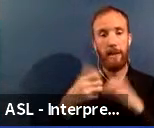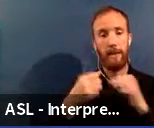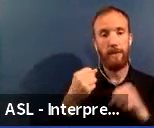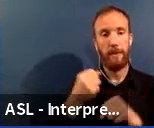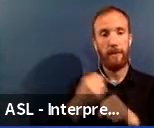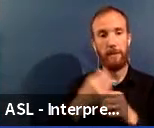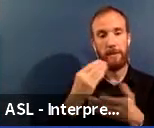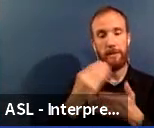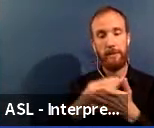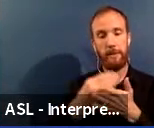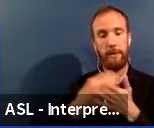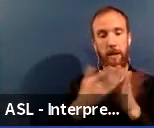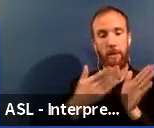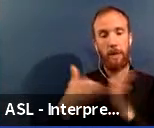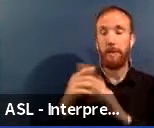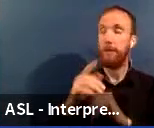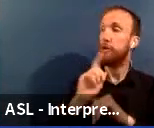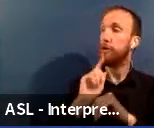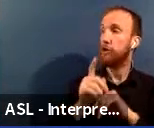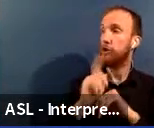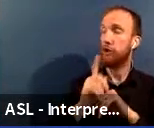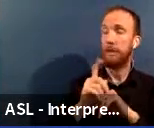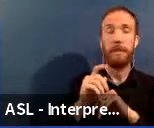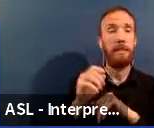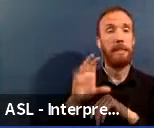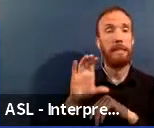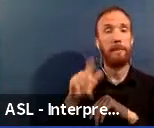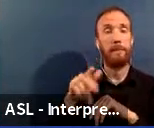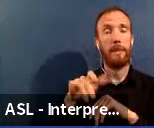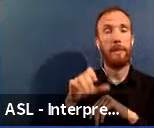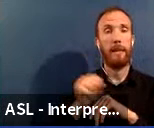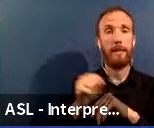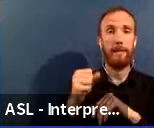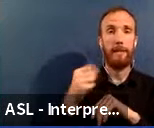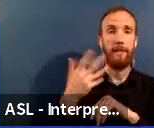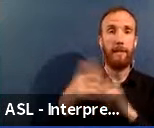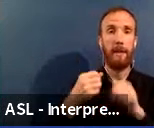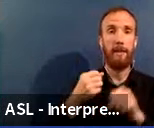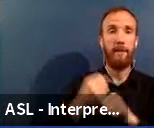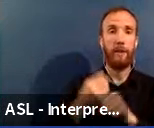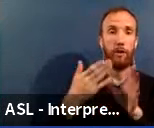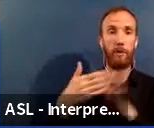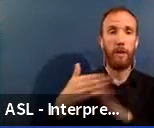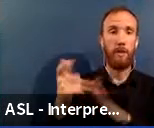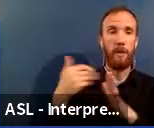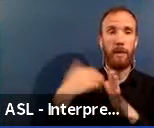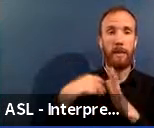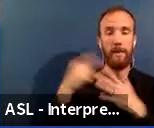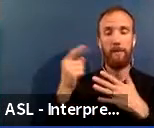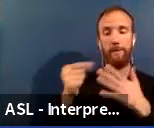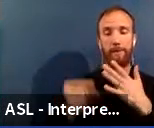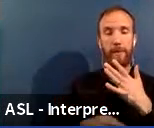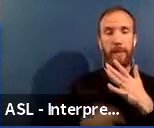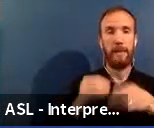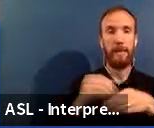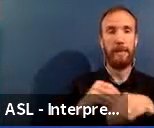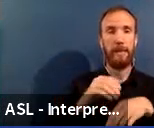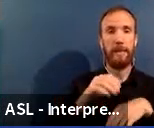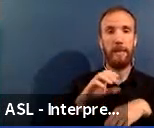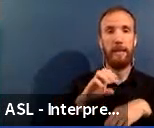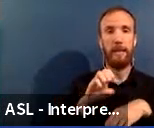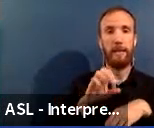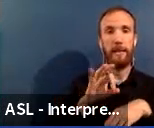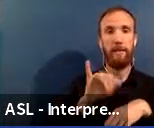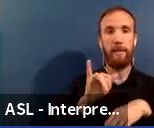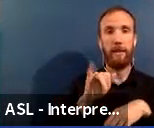Uh, sure. So CPS is five-year capital plan strategy is outlined in the, uh, uh, the EFMP, uh, the